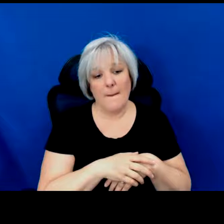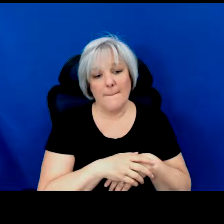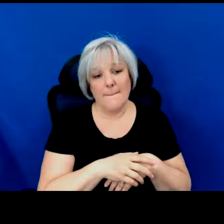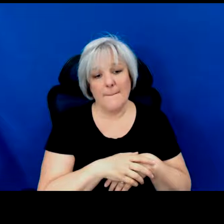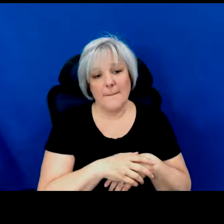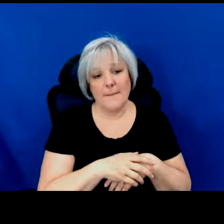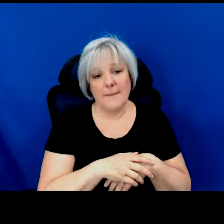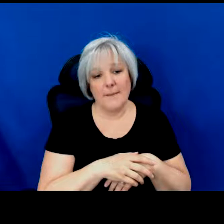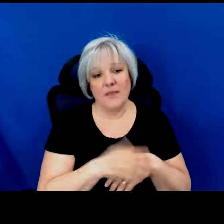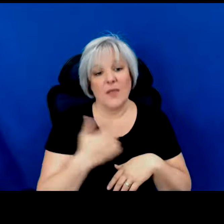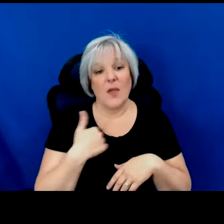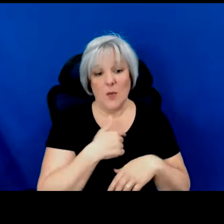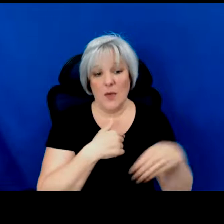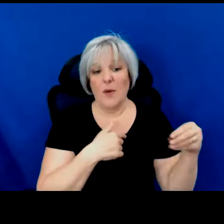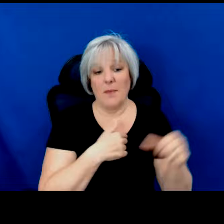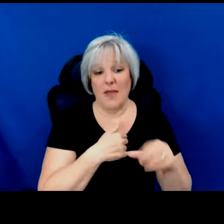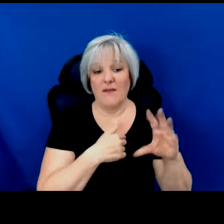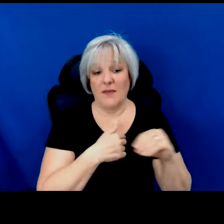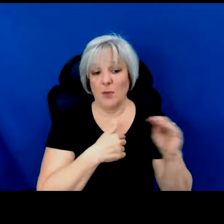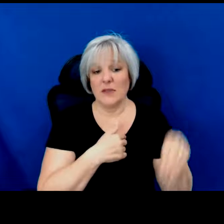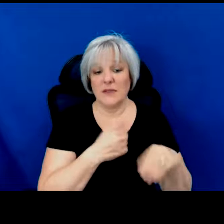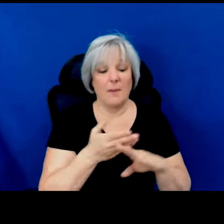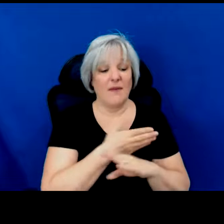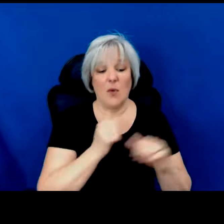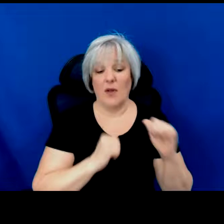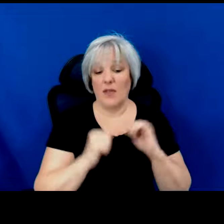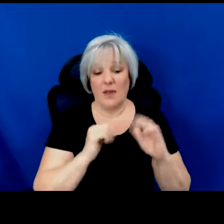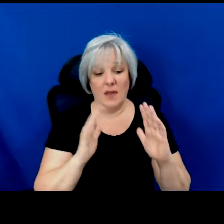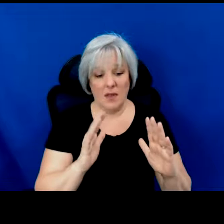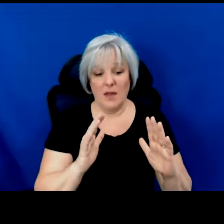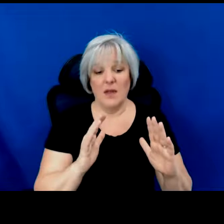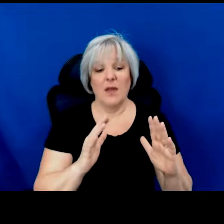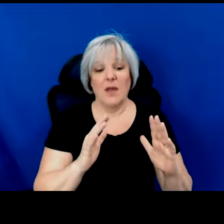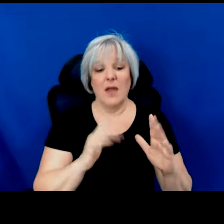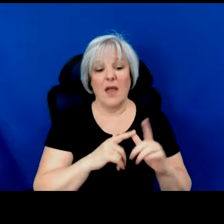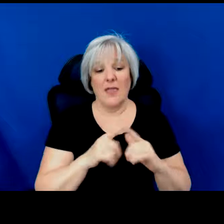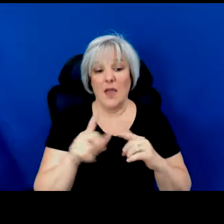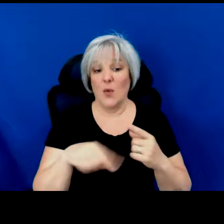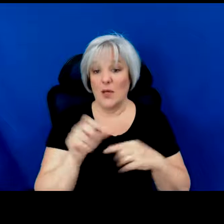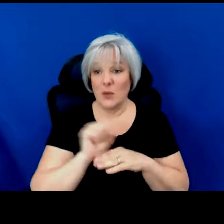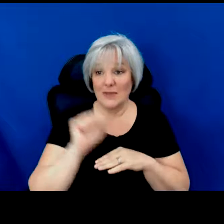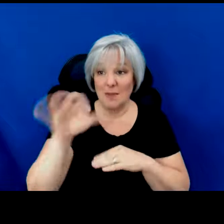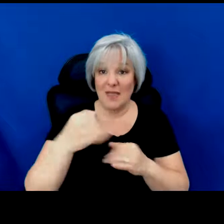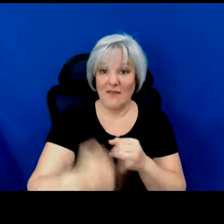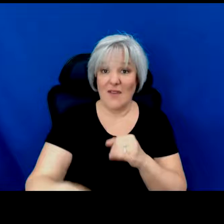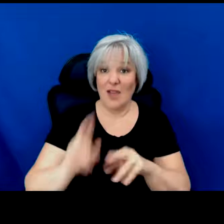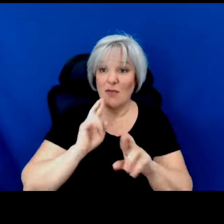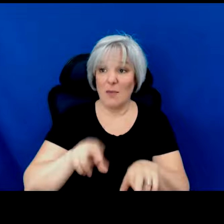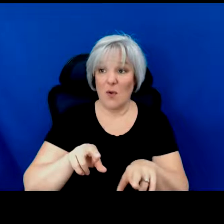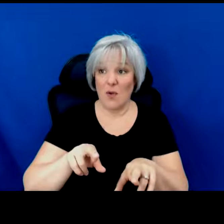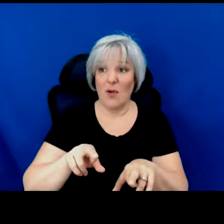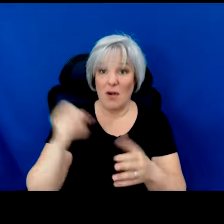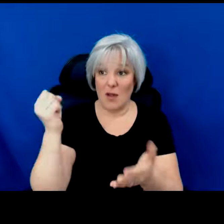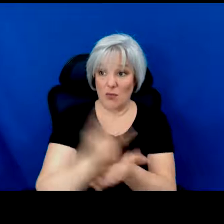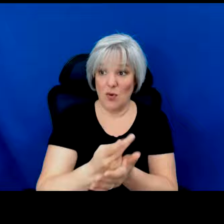We pay 50% upfront before the engagement. And then when you submit your final report, when your final report is